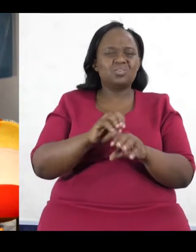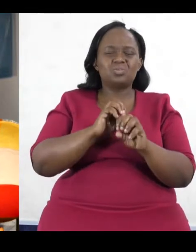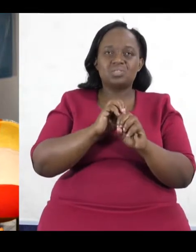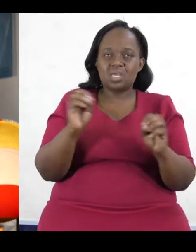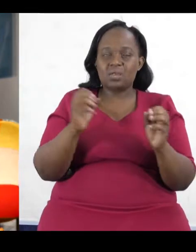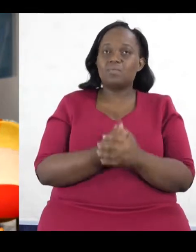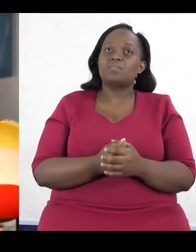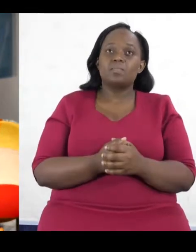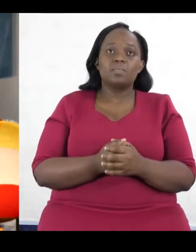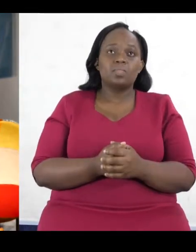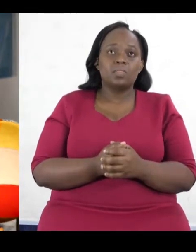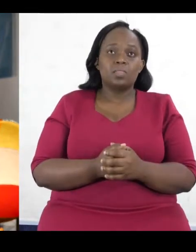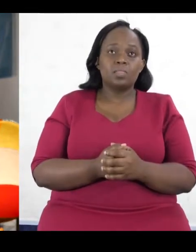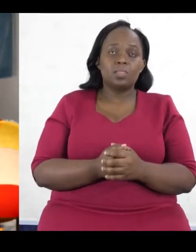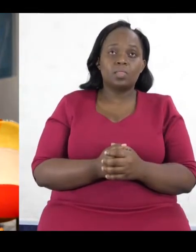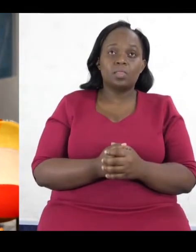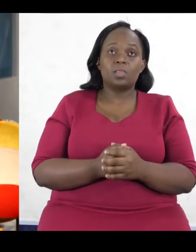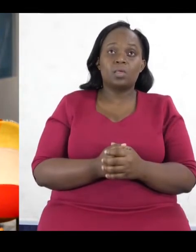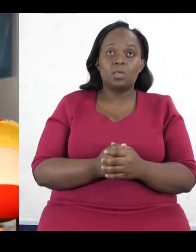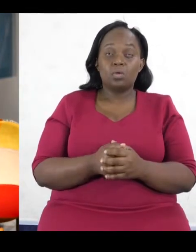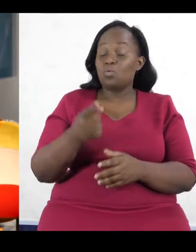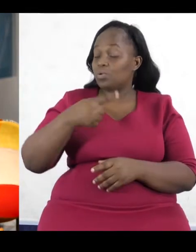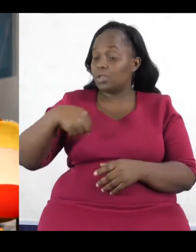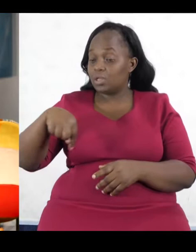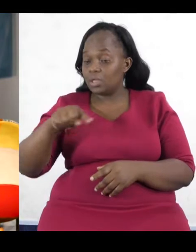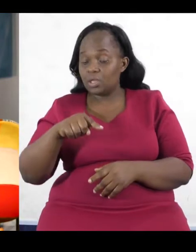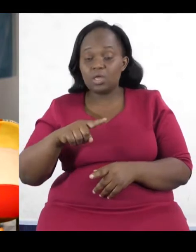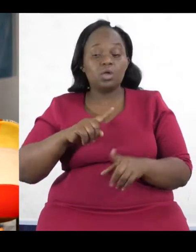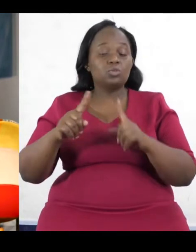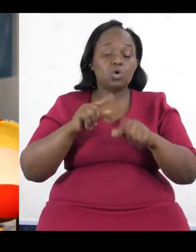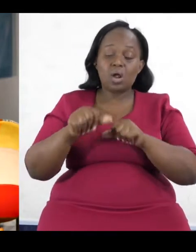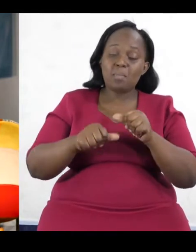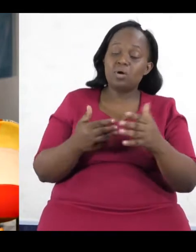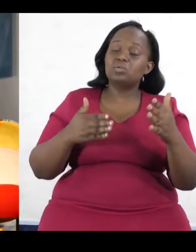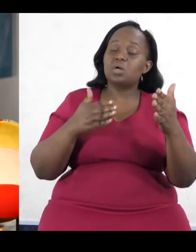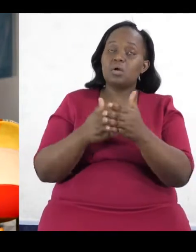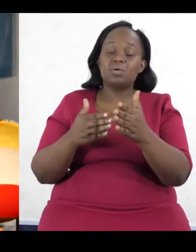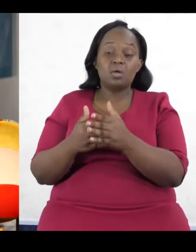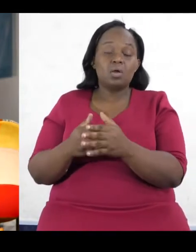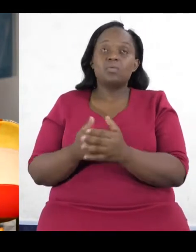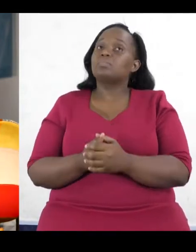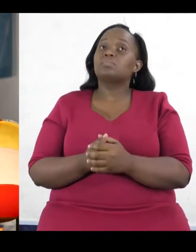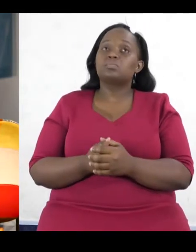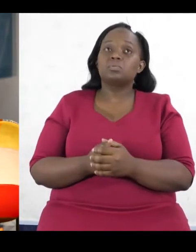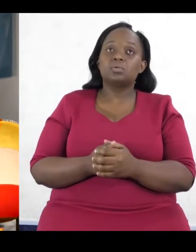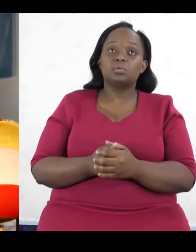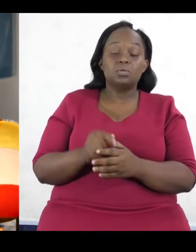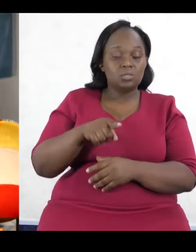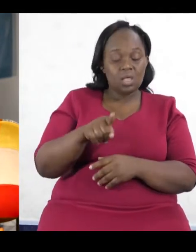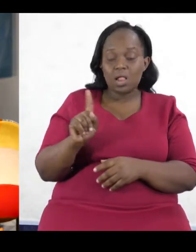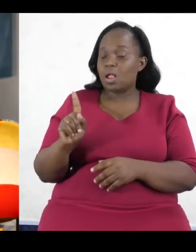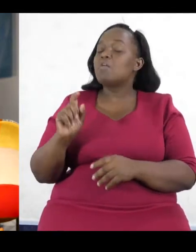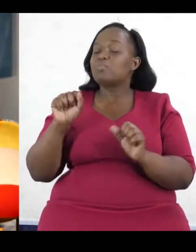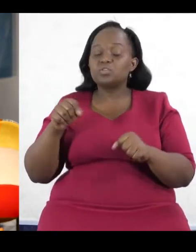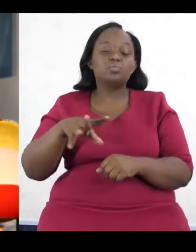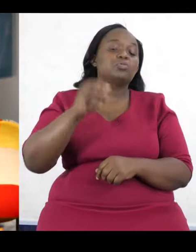we've talked about as a barrier. So these guys overcame that barrier, and they're the only ones who are able to get there. And then therefore, the rest of the young people are judged